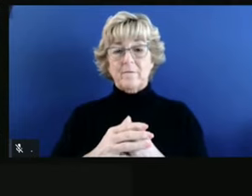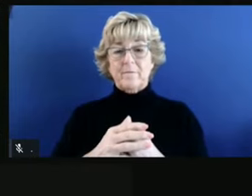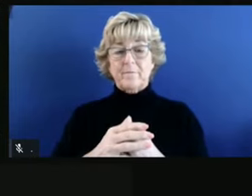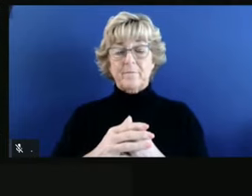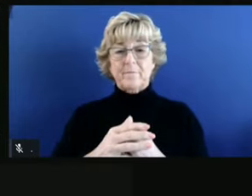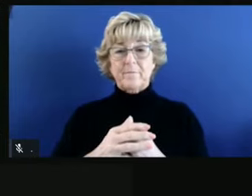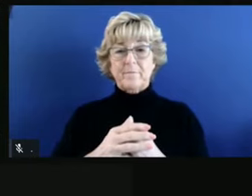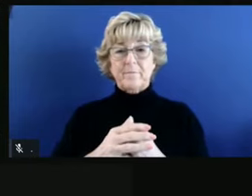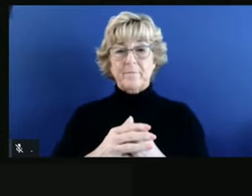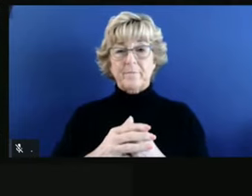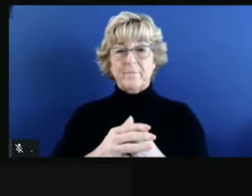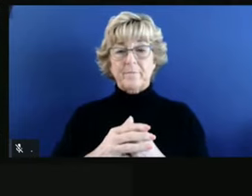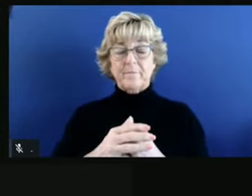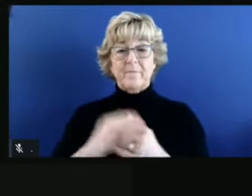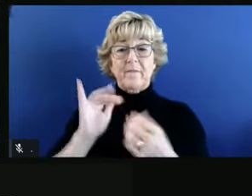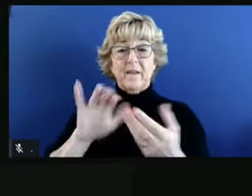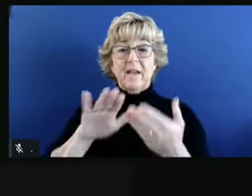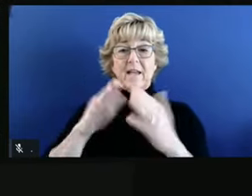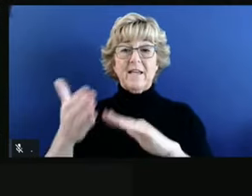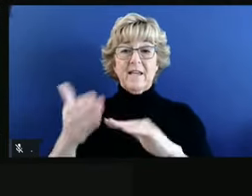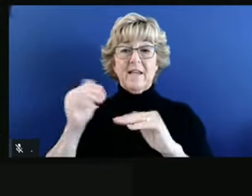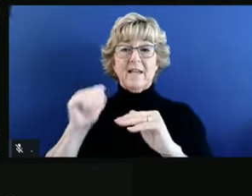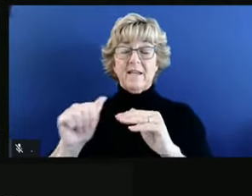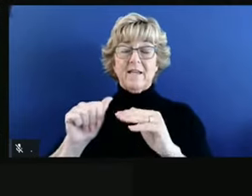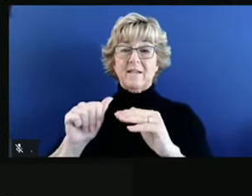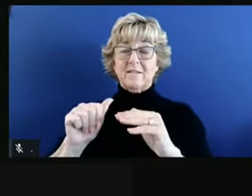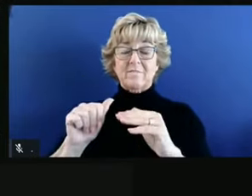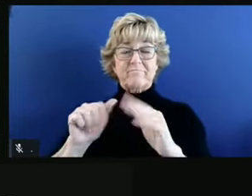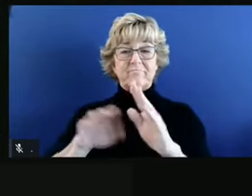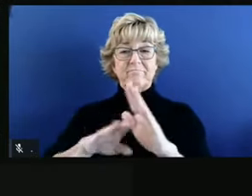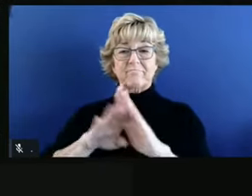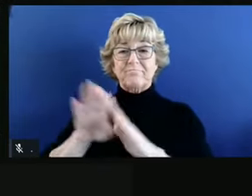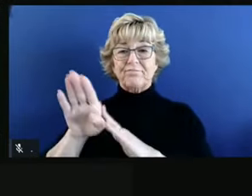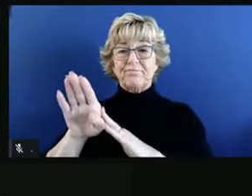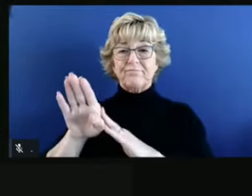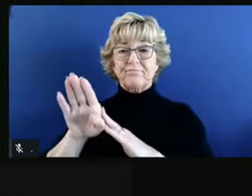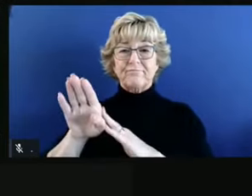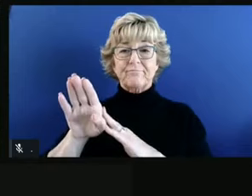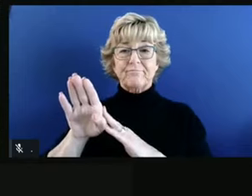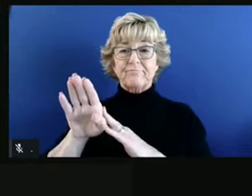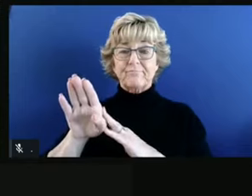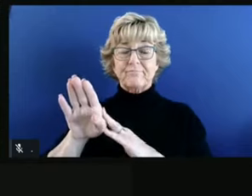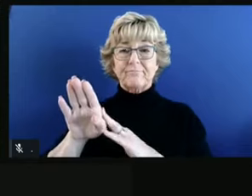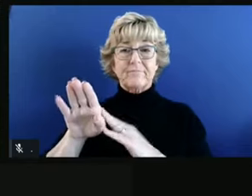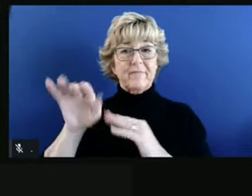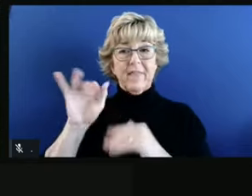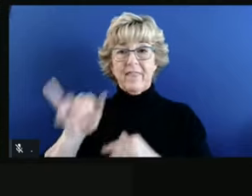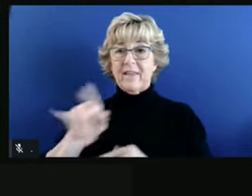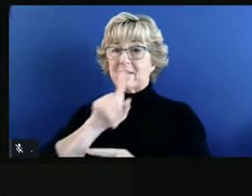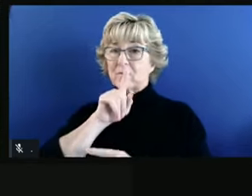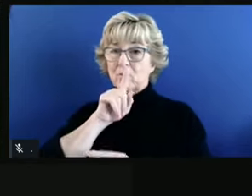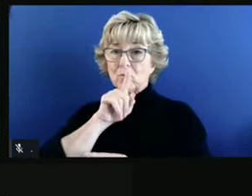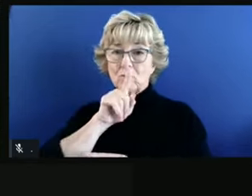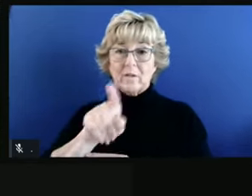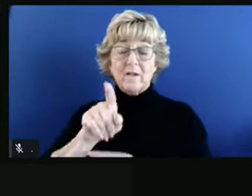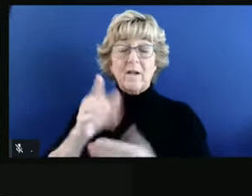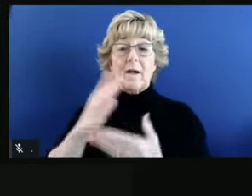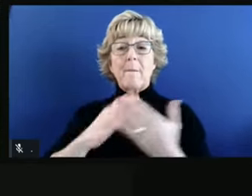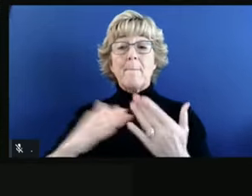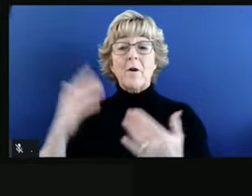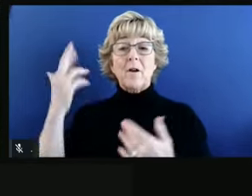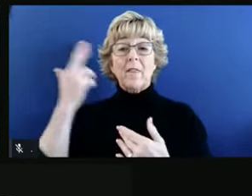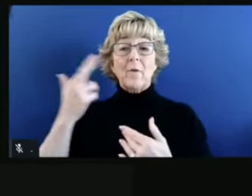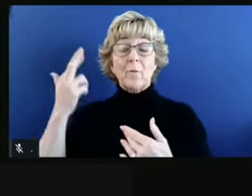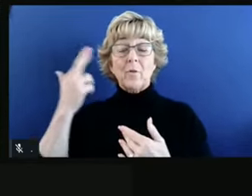that the numbers of deaths could exceed where we've been before is also indeed real and true, and part of the reason